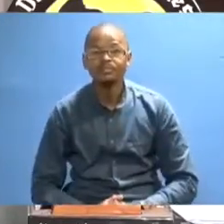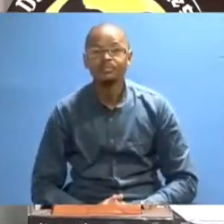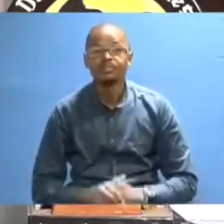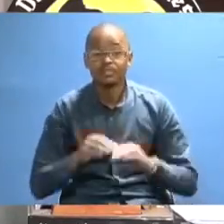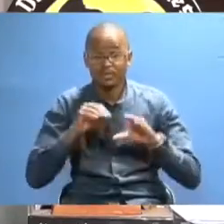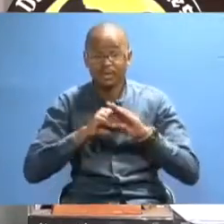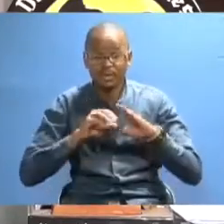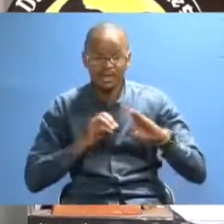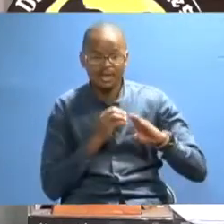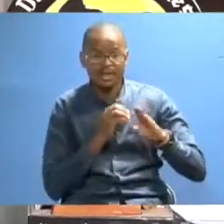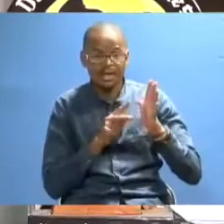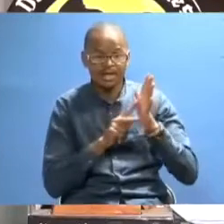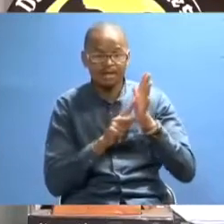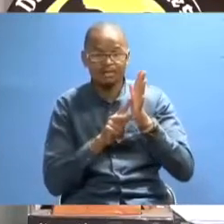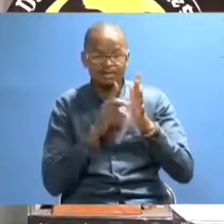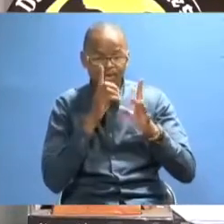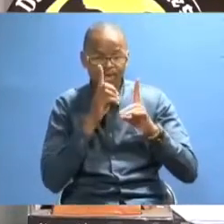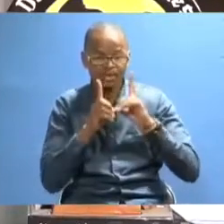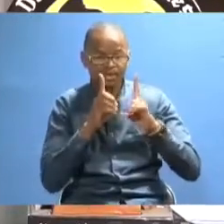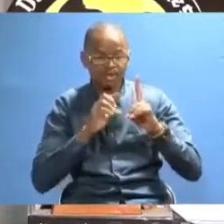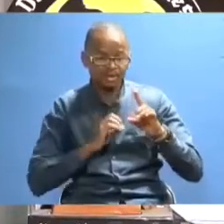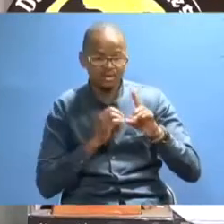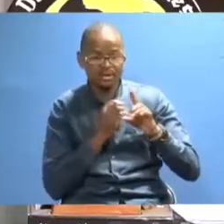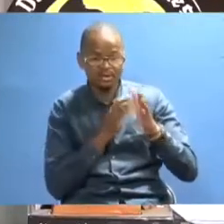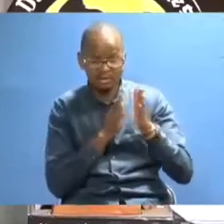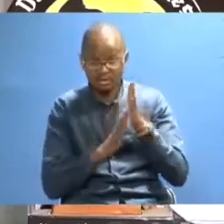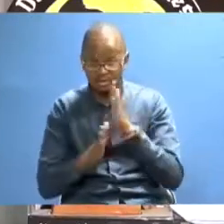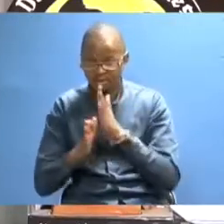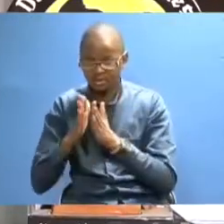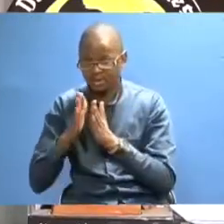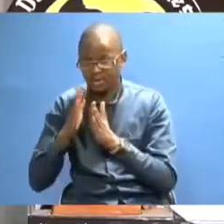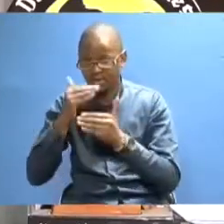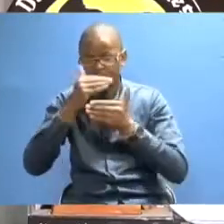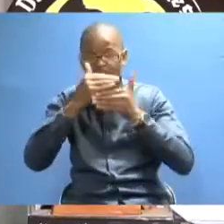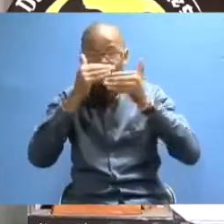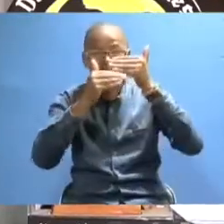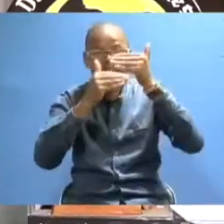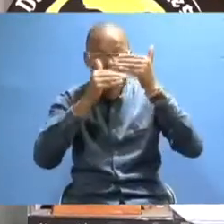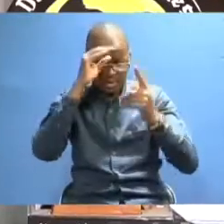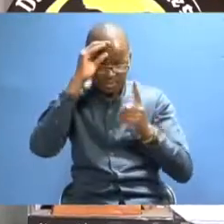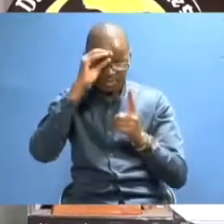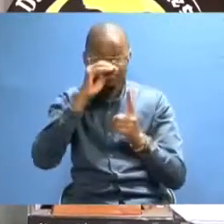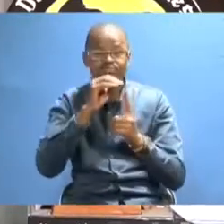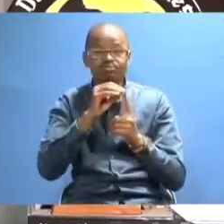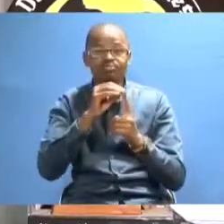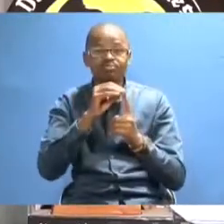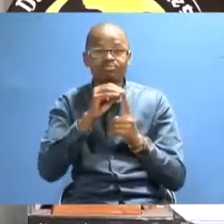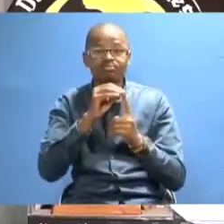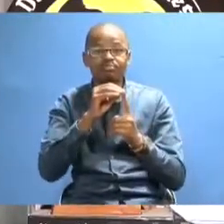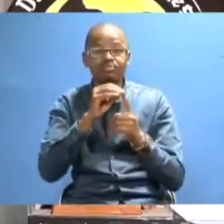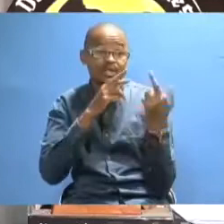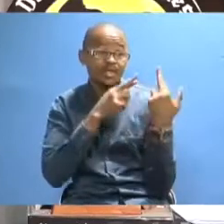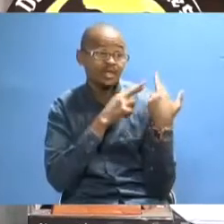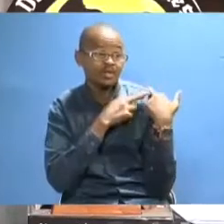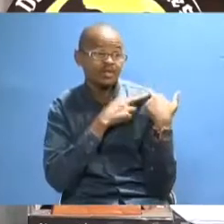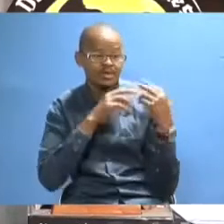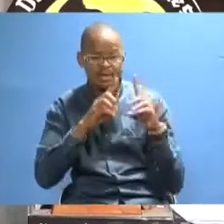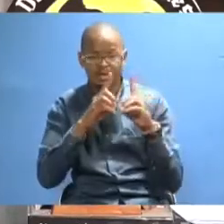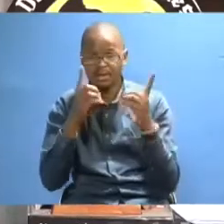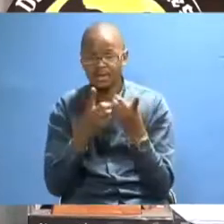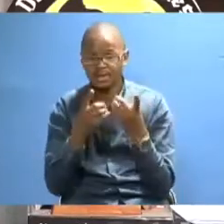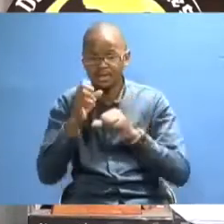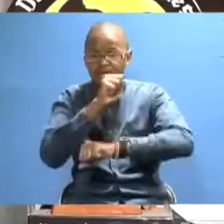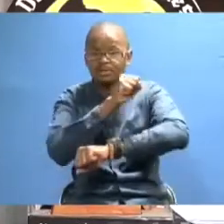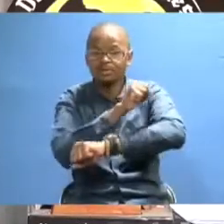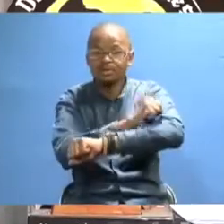In our presentation, we shall discuss our organizational structure and objectives, the role of the departments